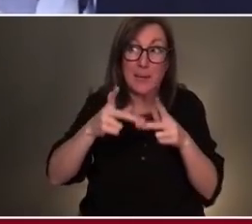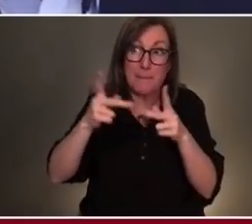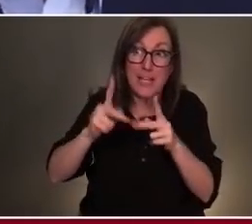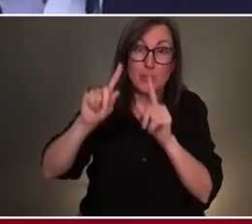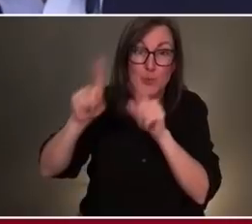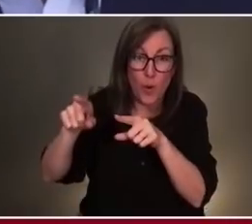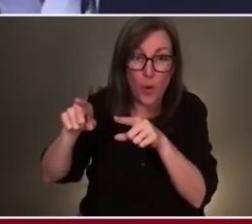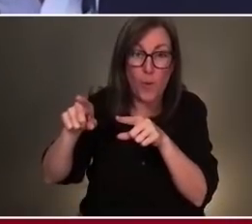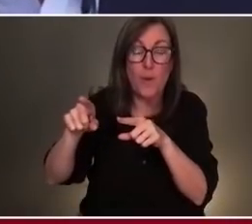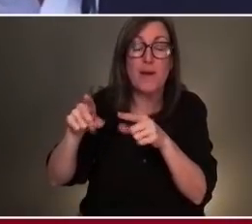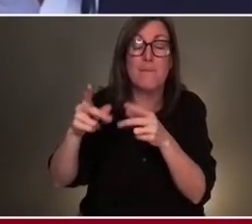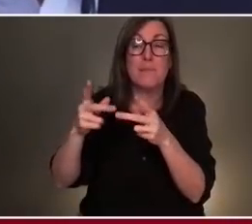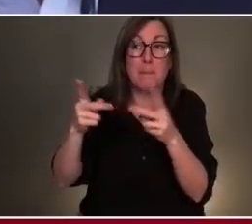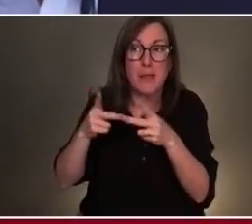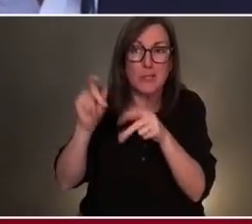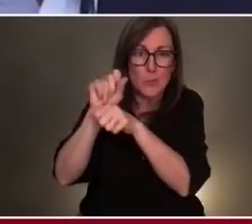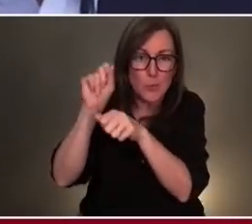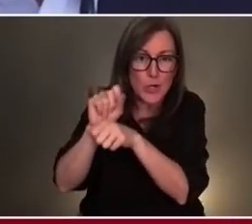need opportunities.